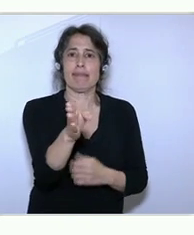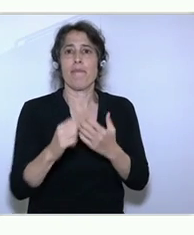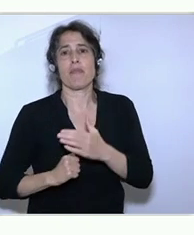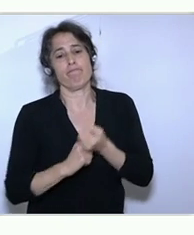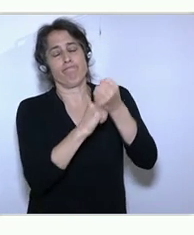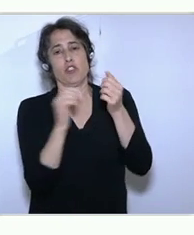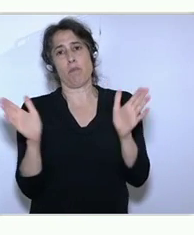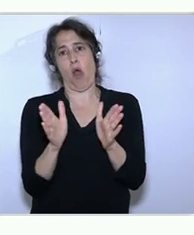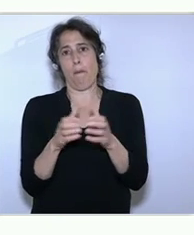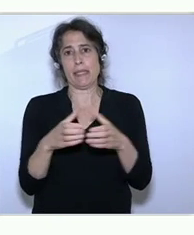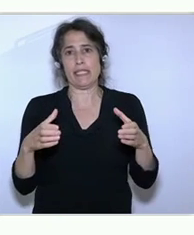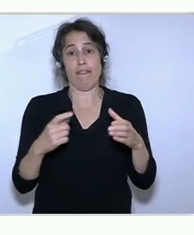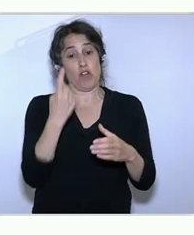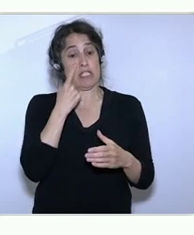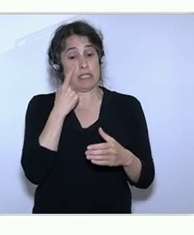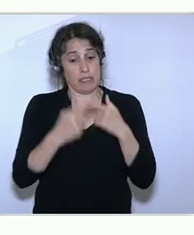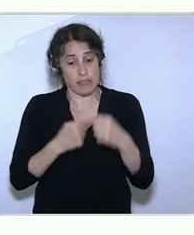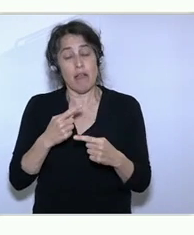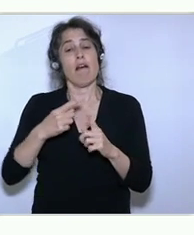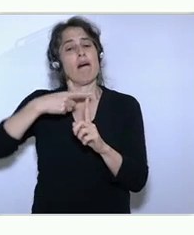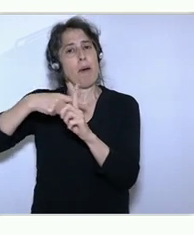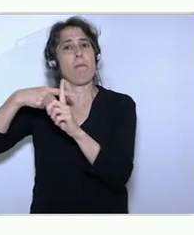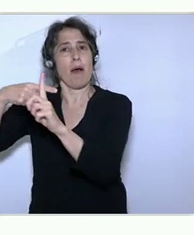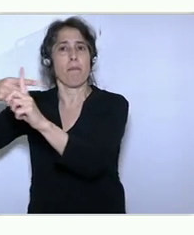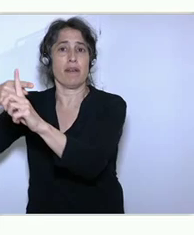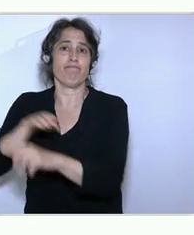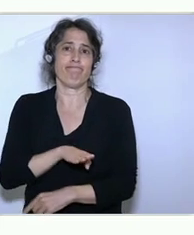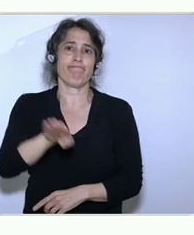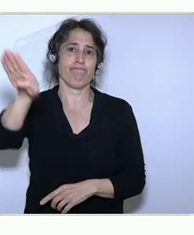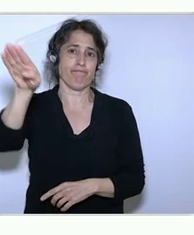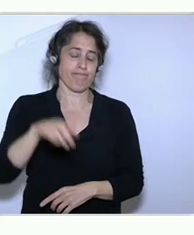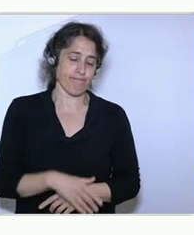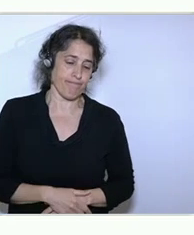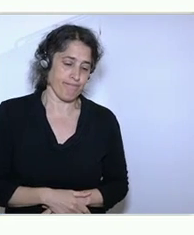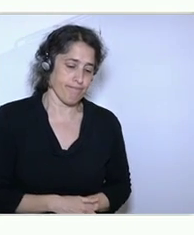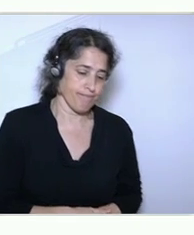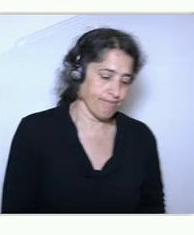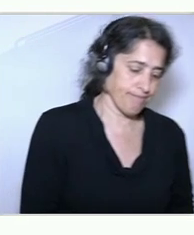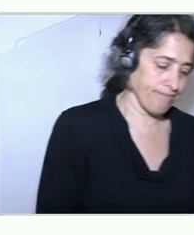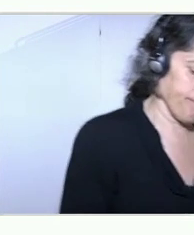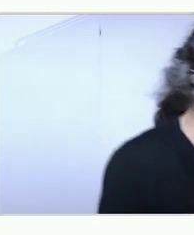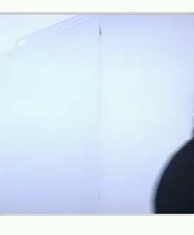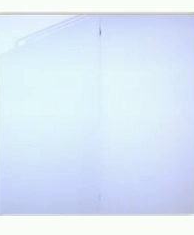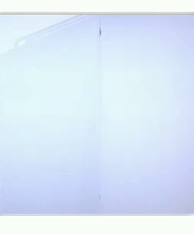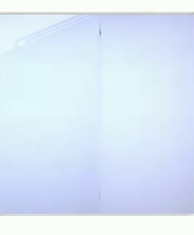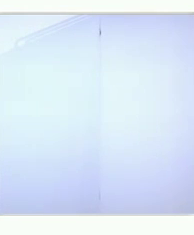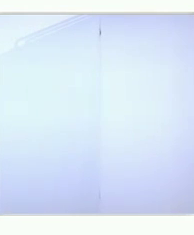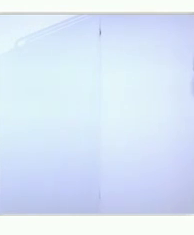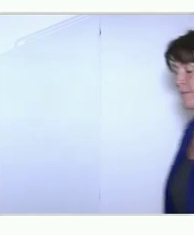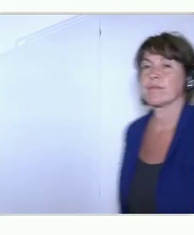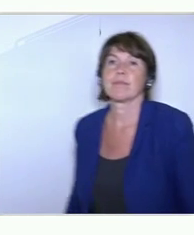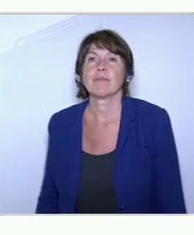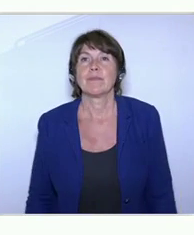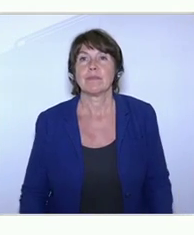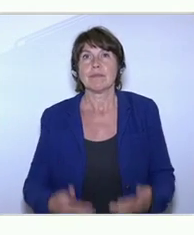up. And the microphone is coming to you very soon. And just tell me your name and where you're from. Anna